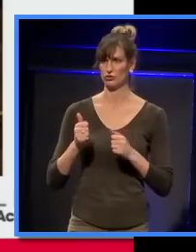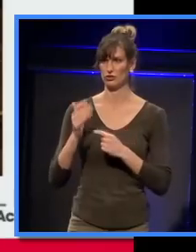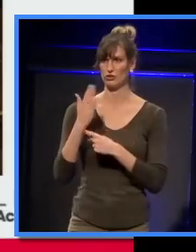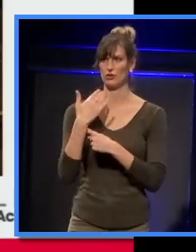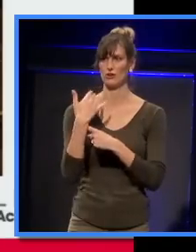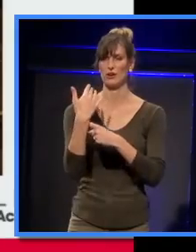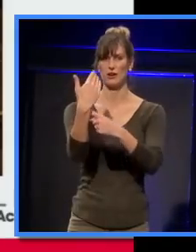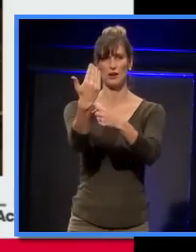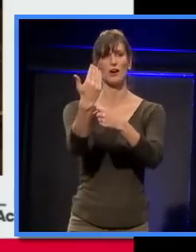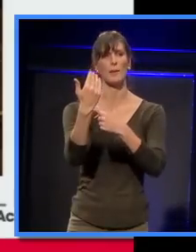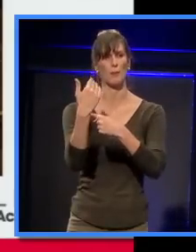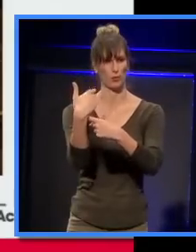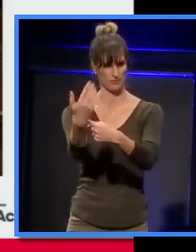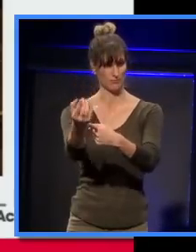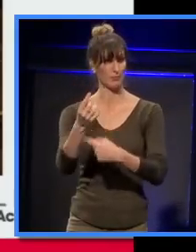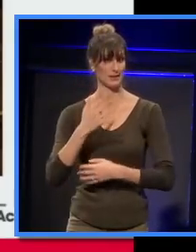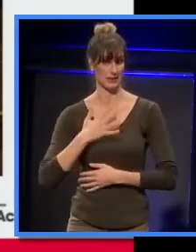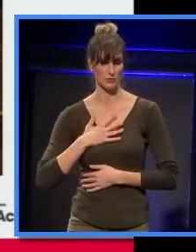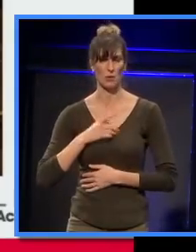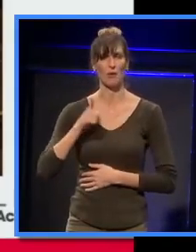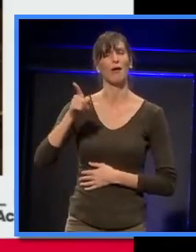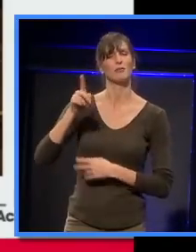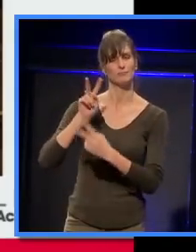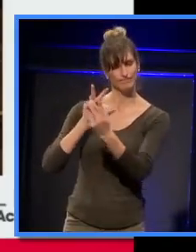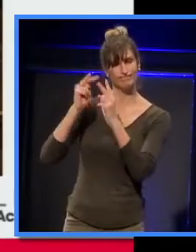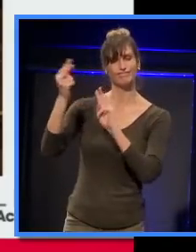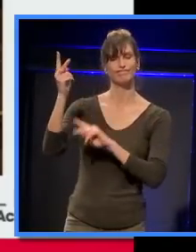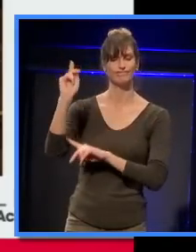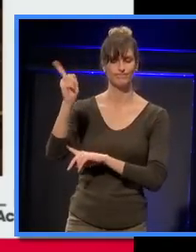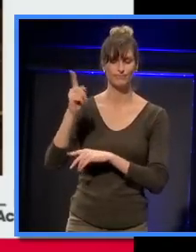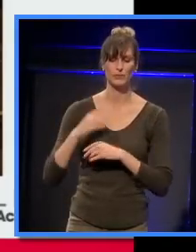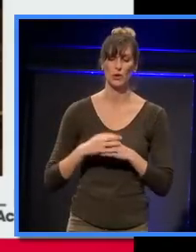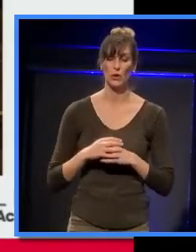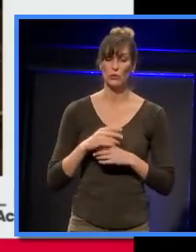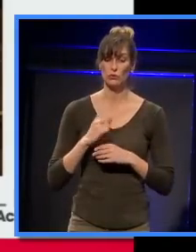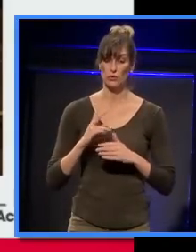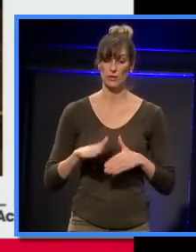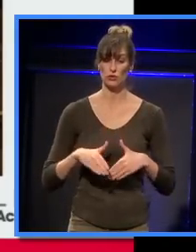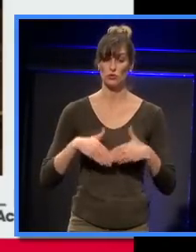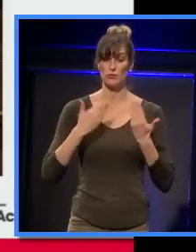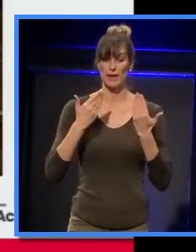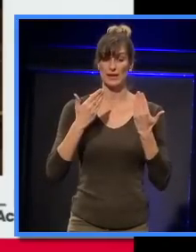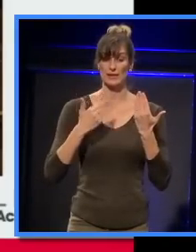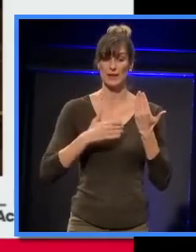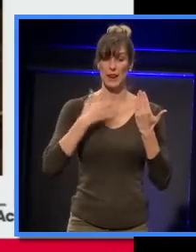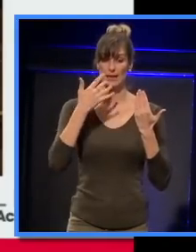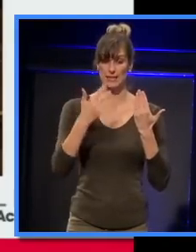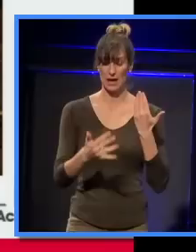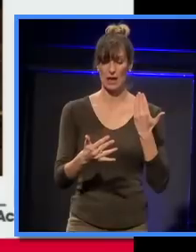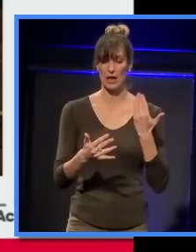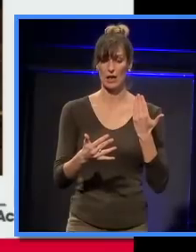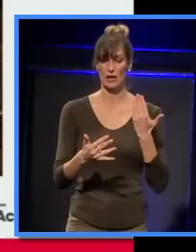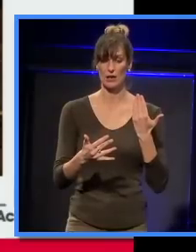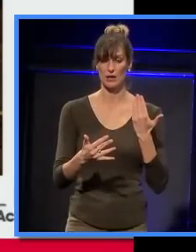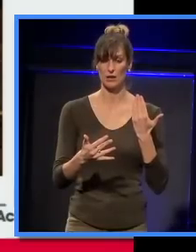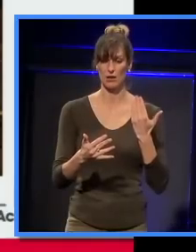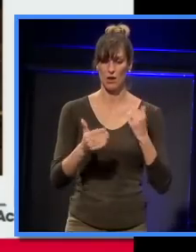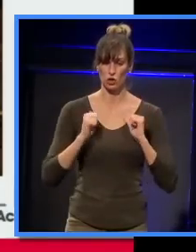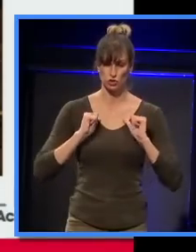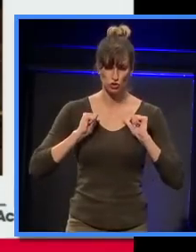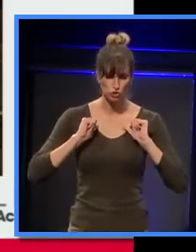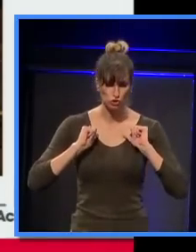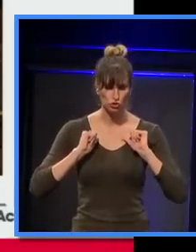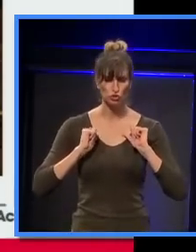two days later, then the shocking